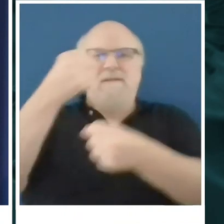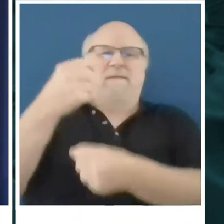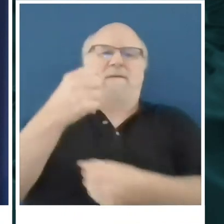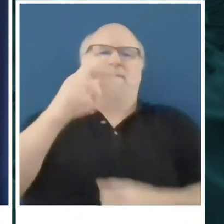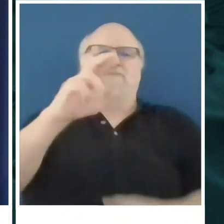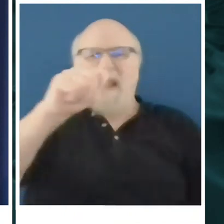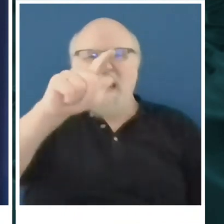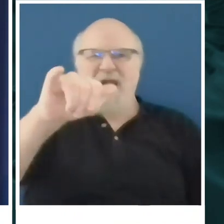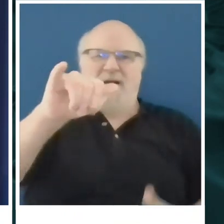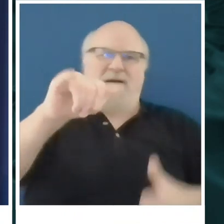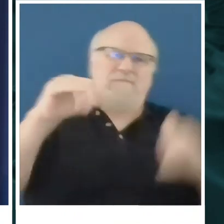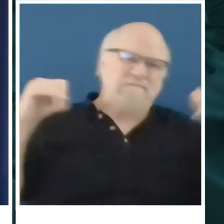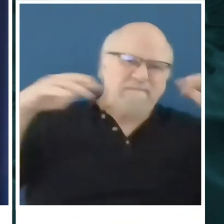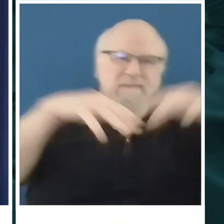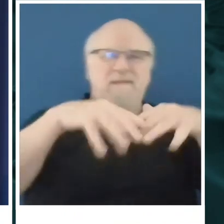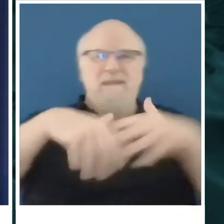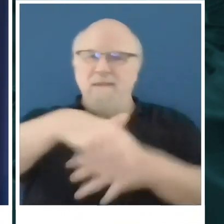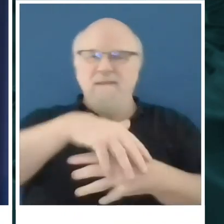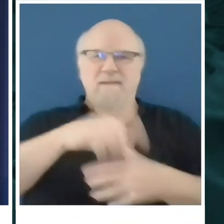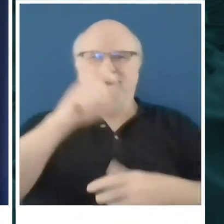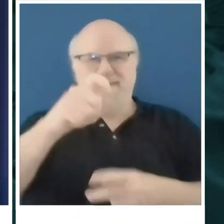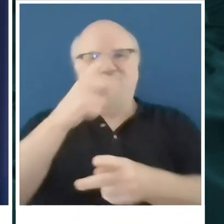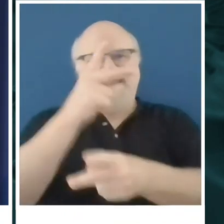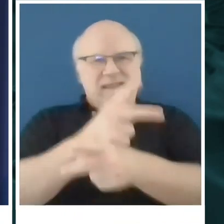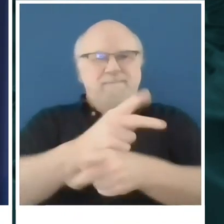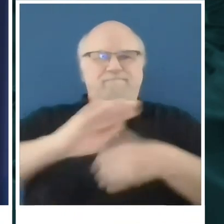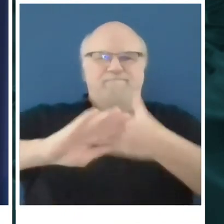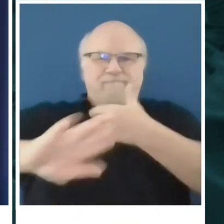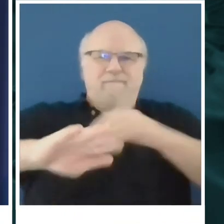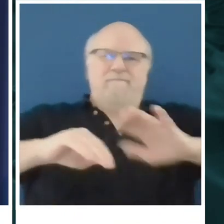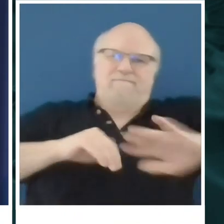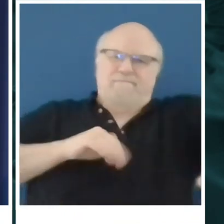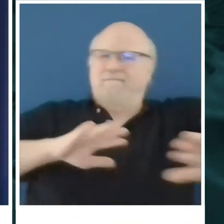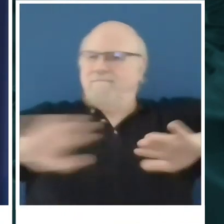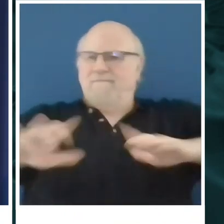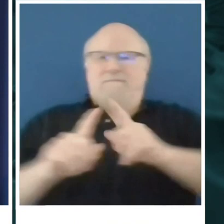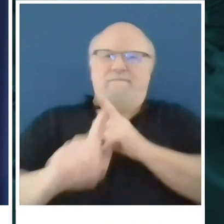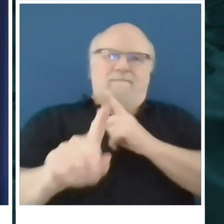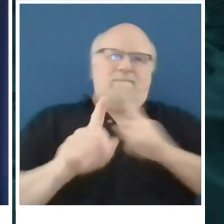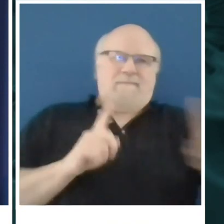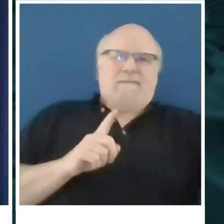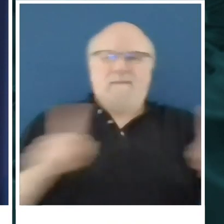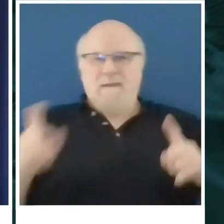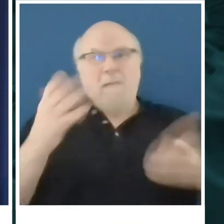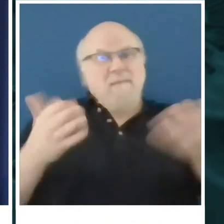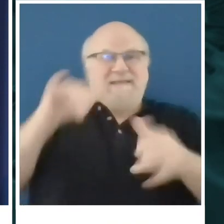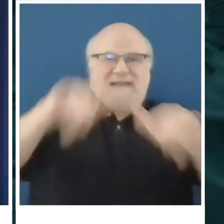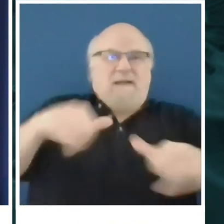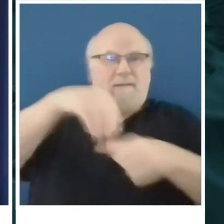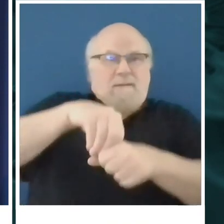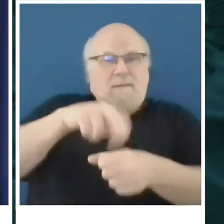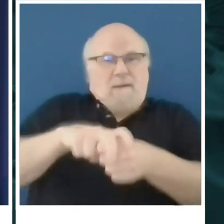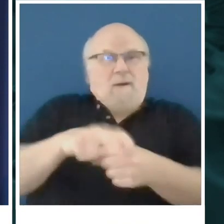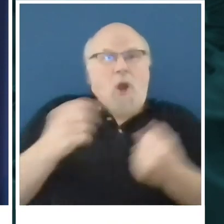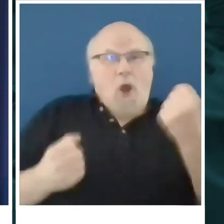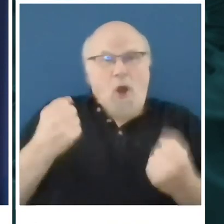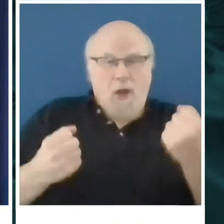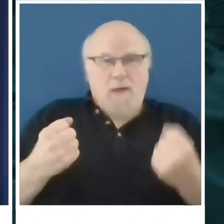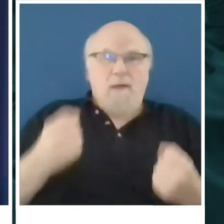please keep your distance, and I would hope that folks would stay in their cars. I'm asking them to stay in their cars,